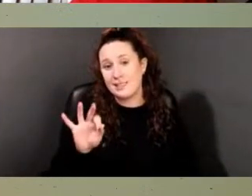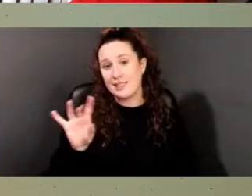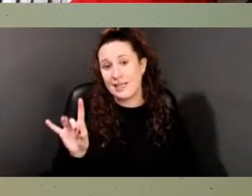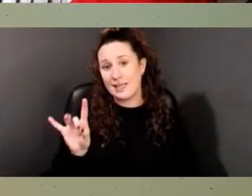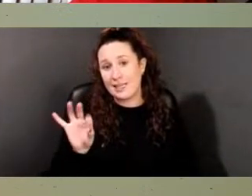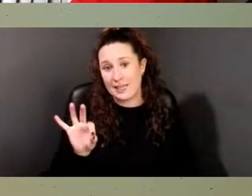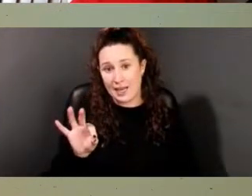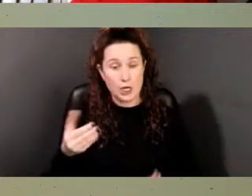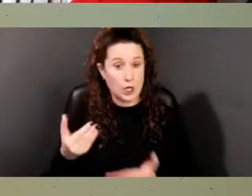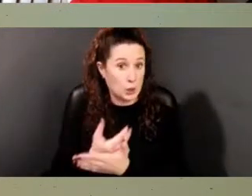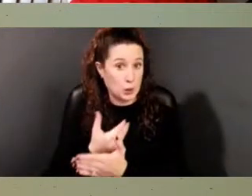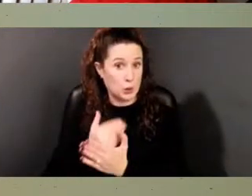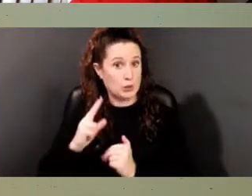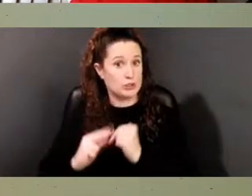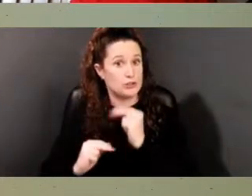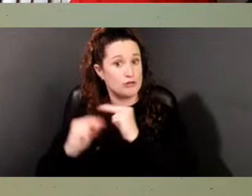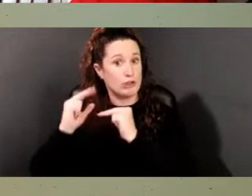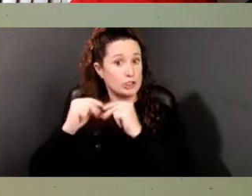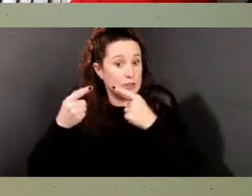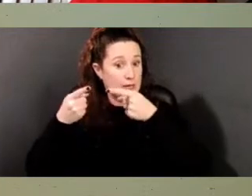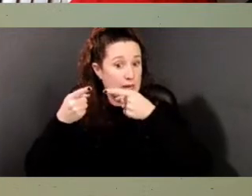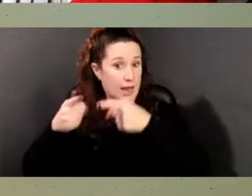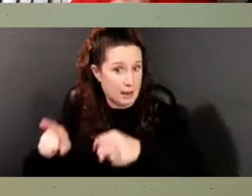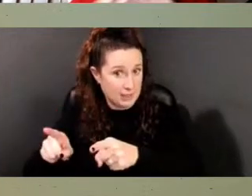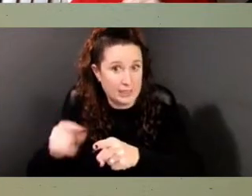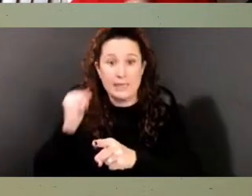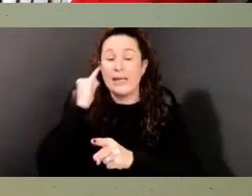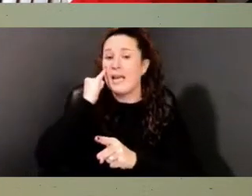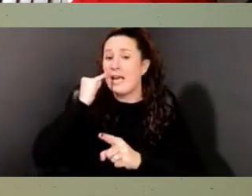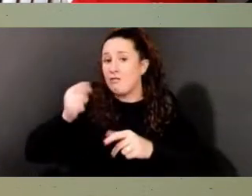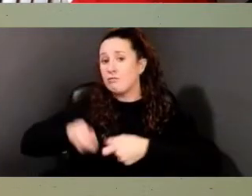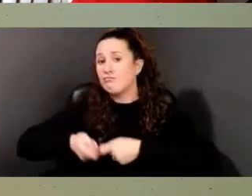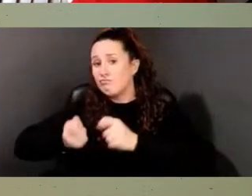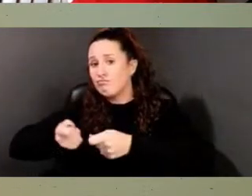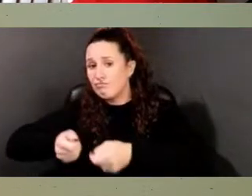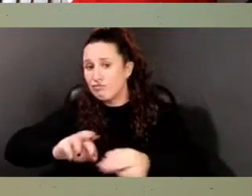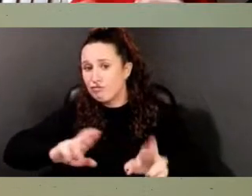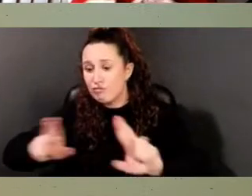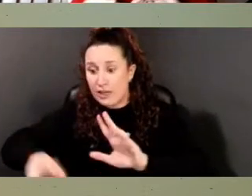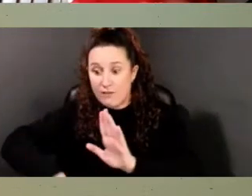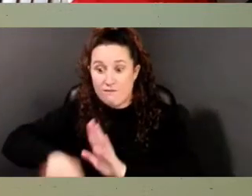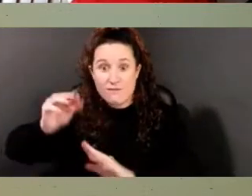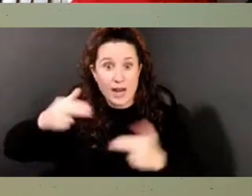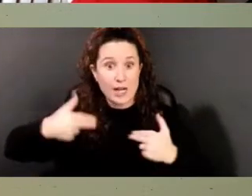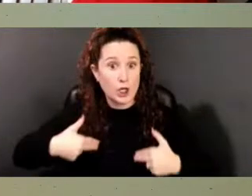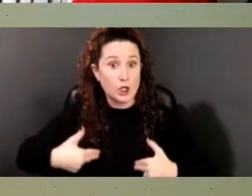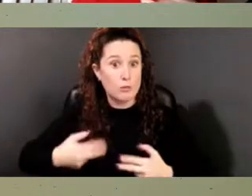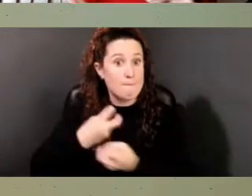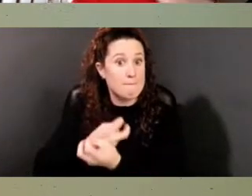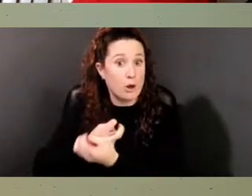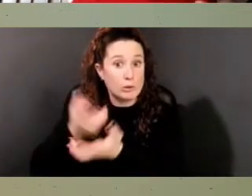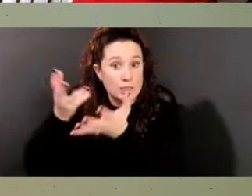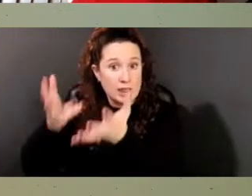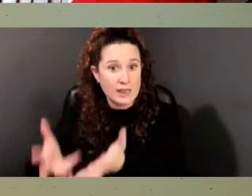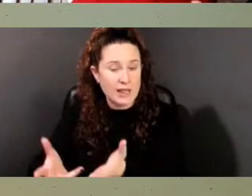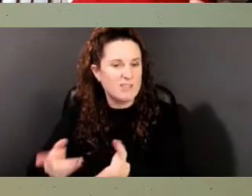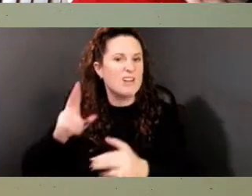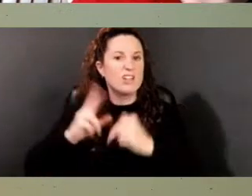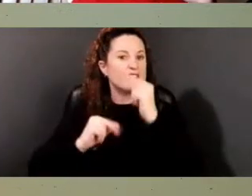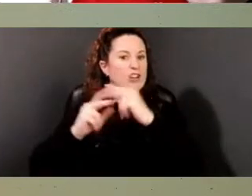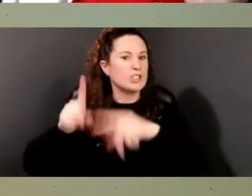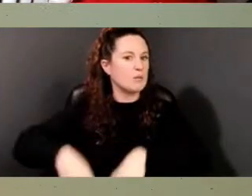construction is, is happening, if human remains are found, you have to stop construction and bring in an archaeologist or an